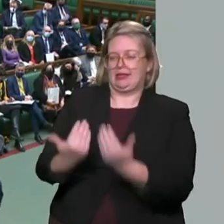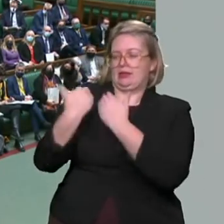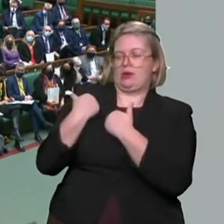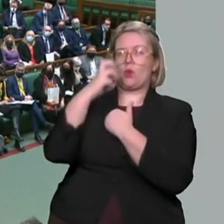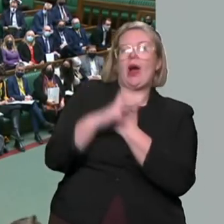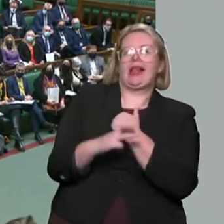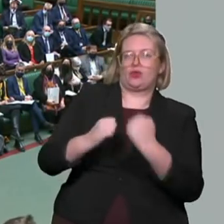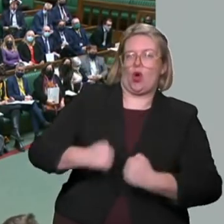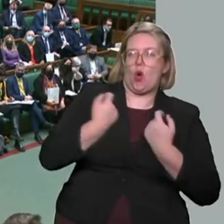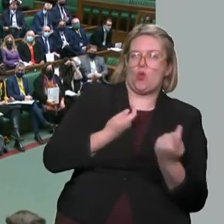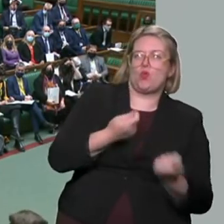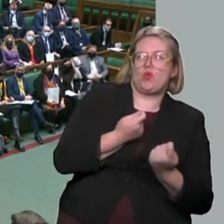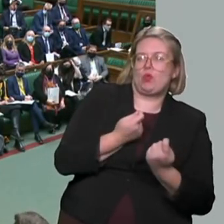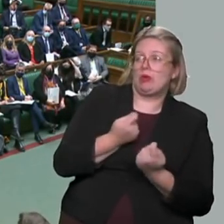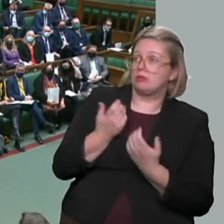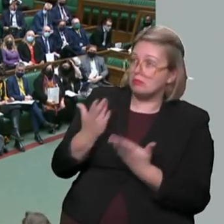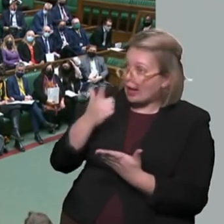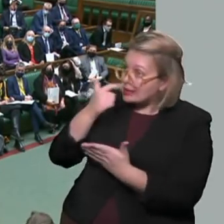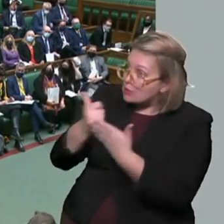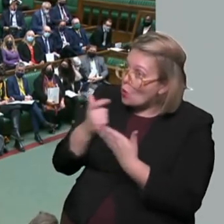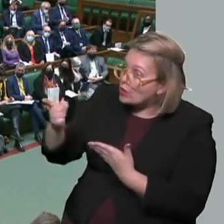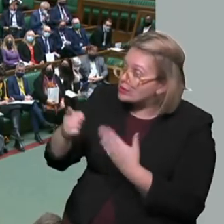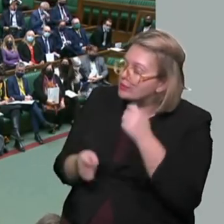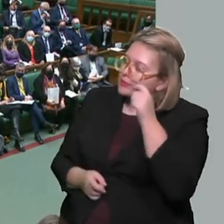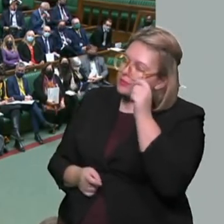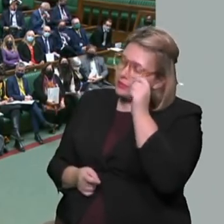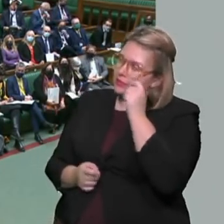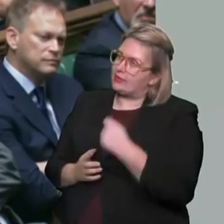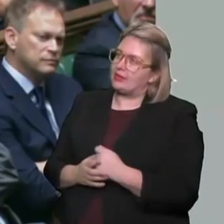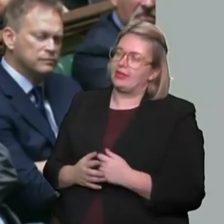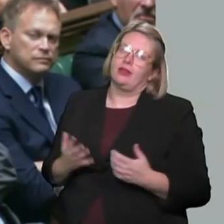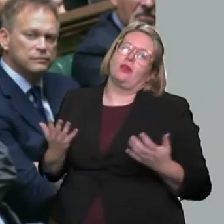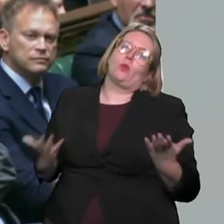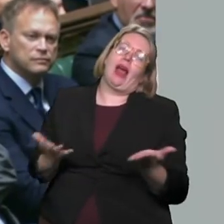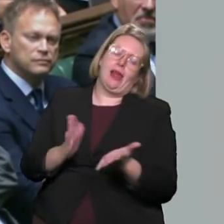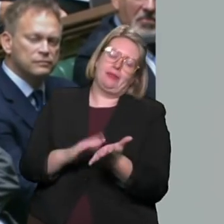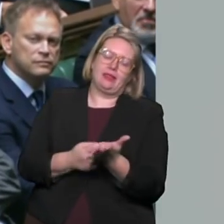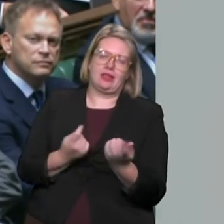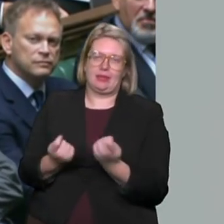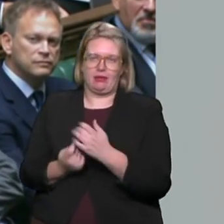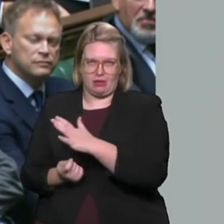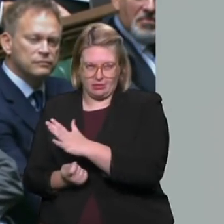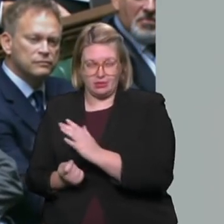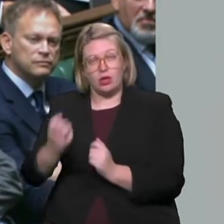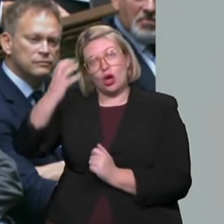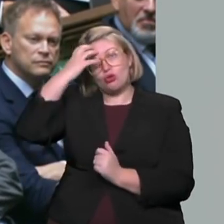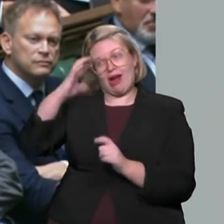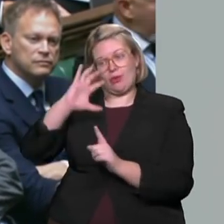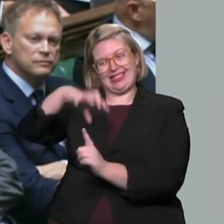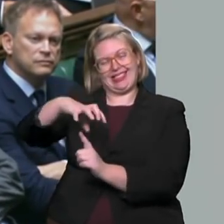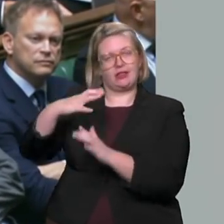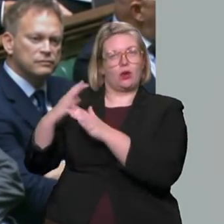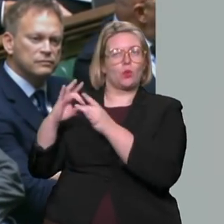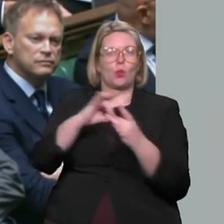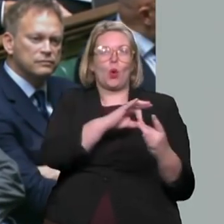Minister As she already knows, the Crown Estate works closely with the Welsh Government and with